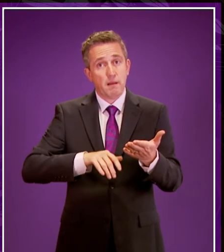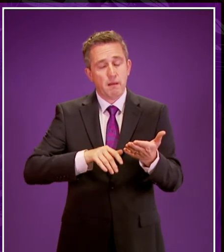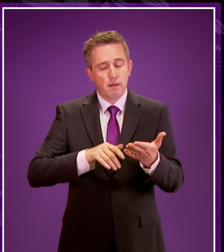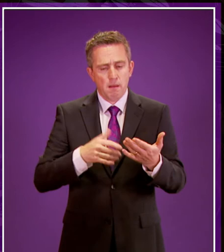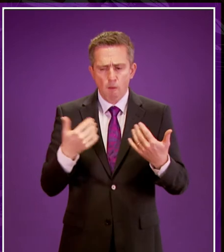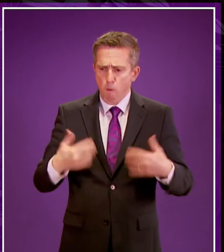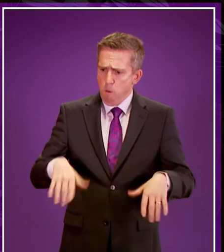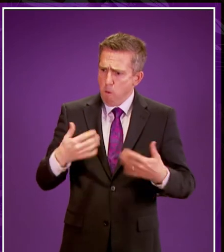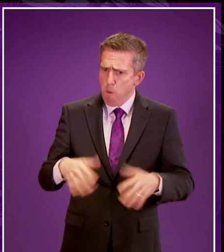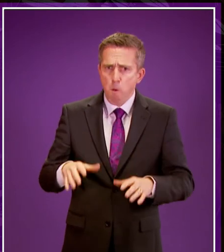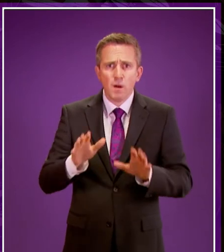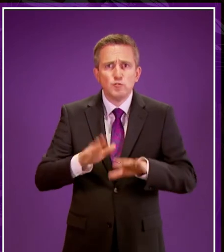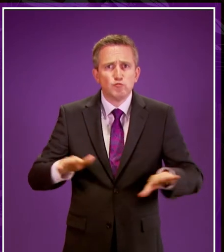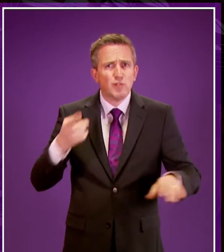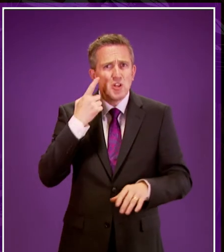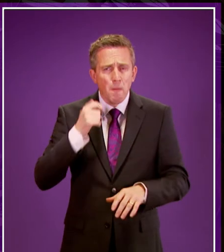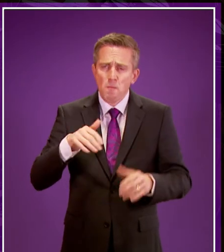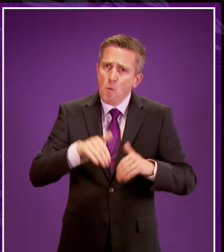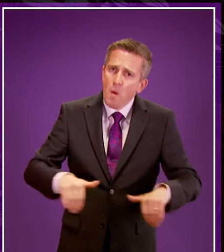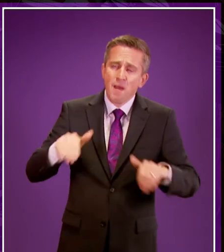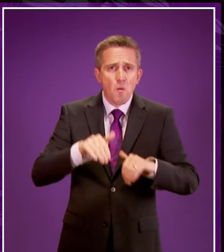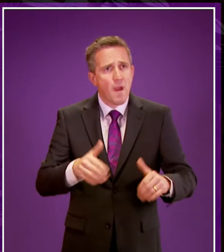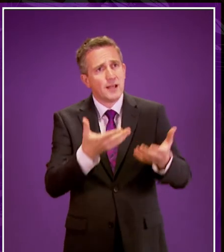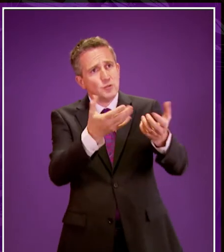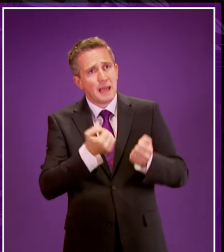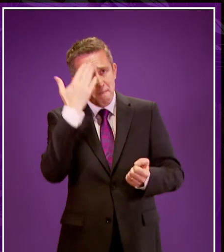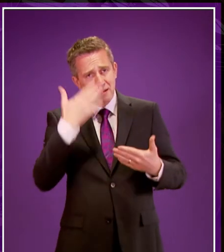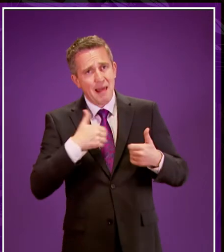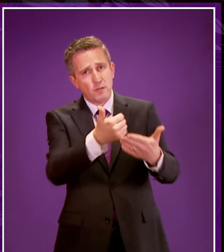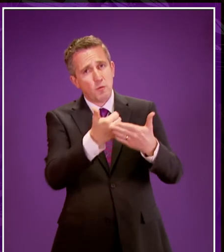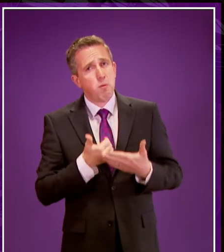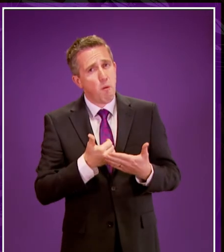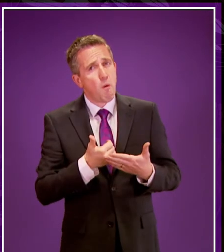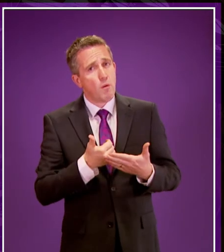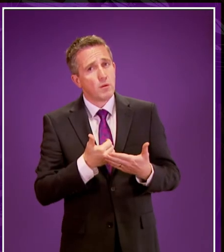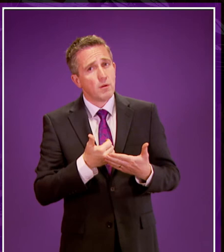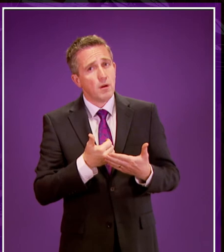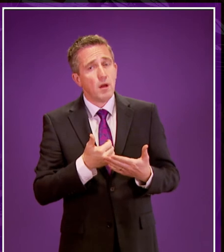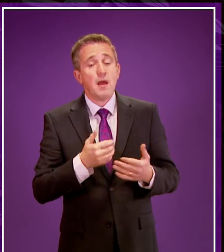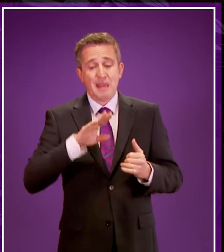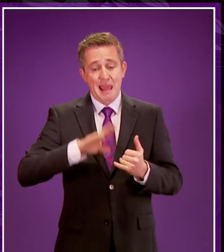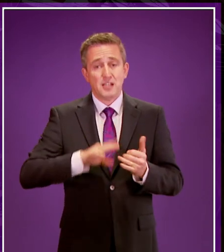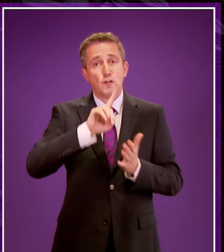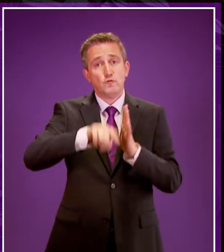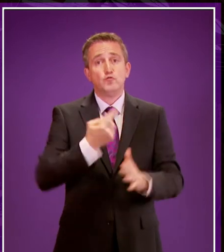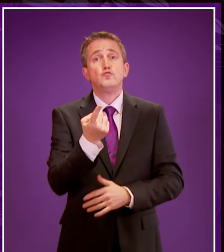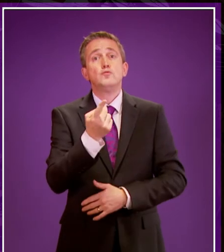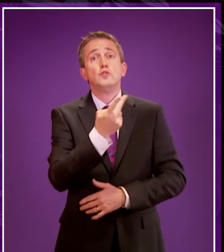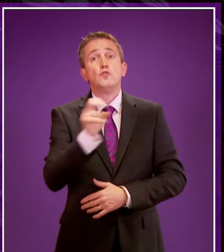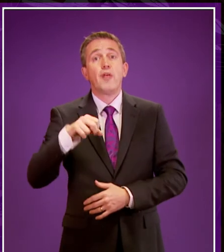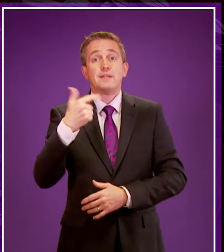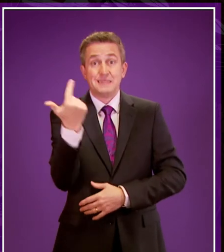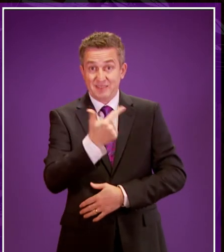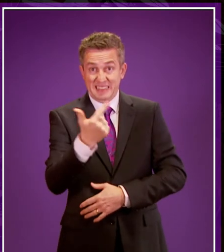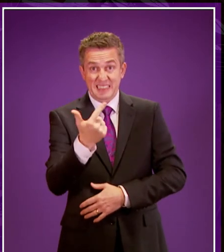wait for mental health services provided by the NHS in Scotland. It found that in the quarter ending June of this year, one in